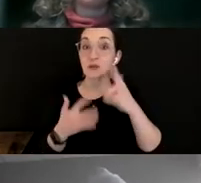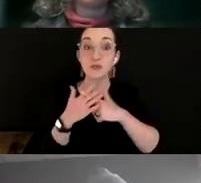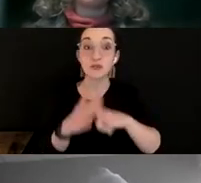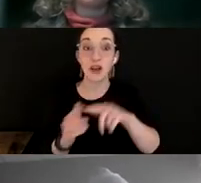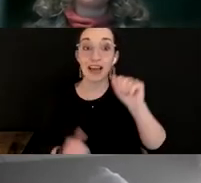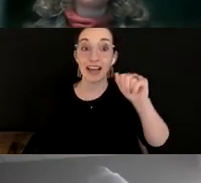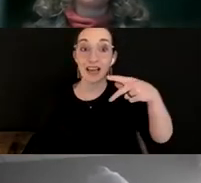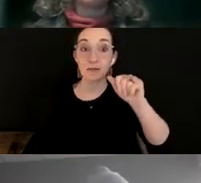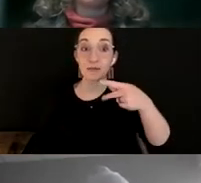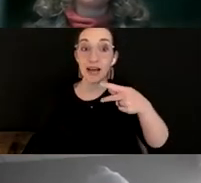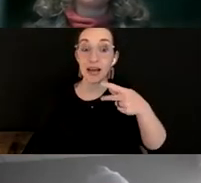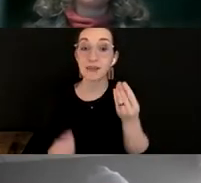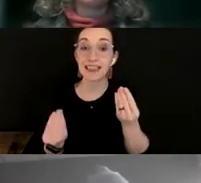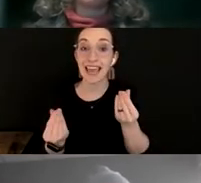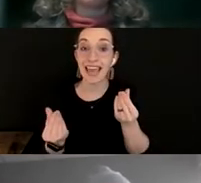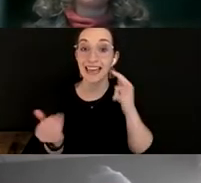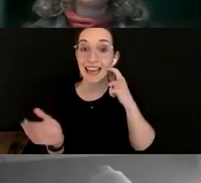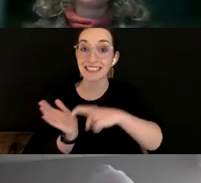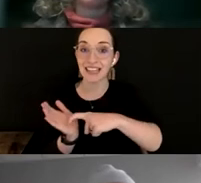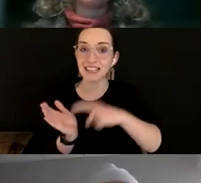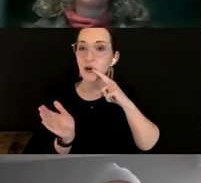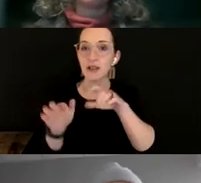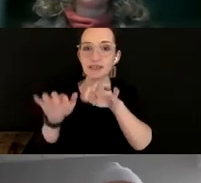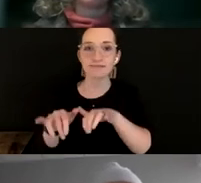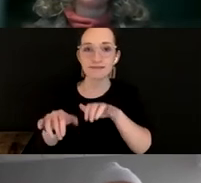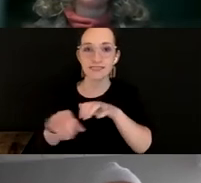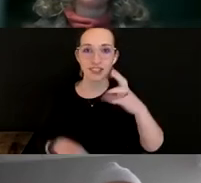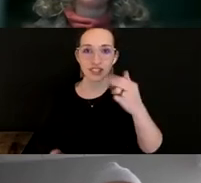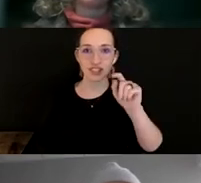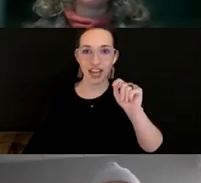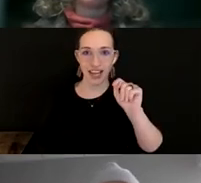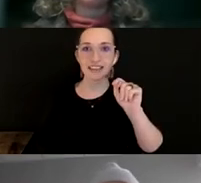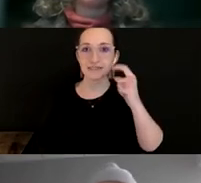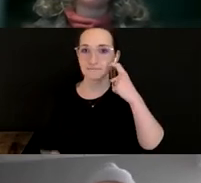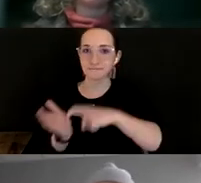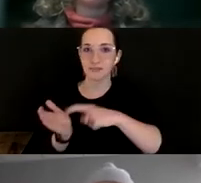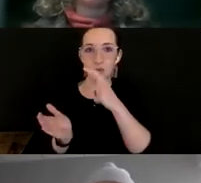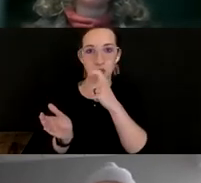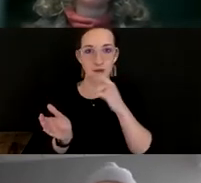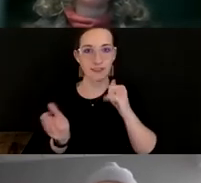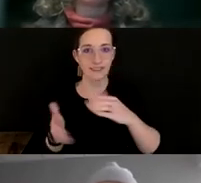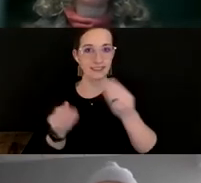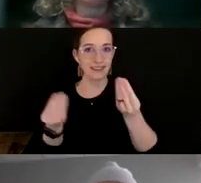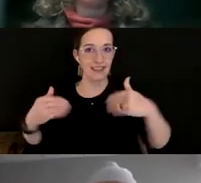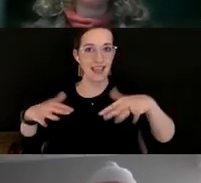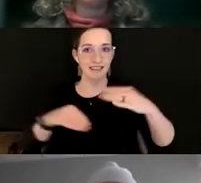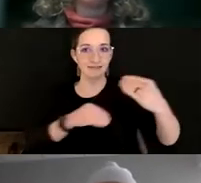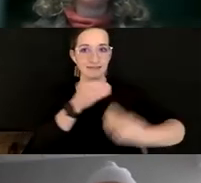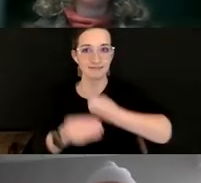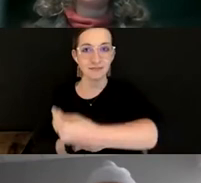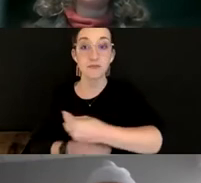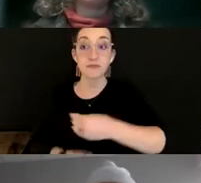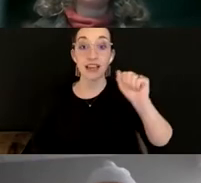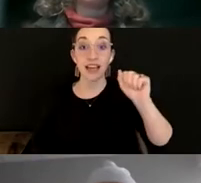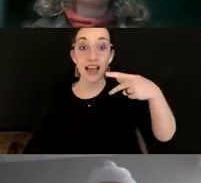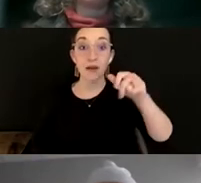land acknowledgement, which I'm going to put into the chat right now, in which I will also be reading from. So APAP is located